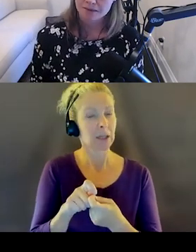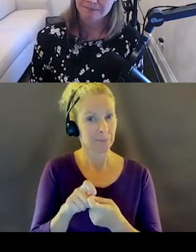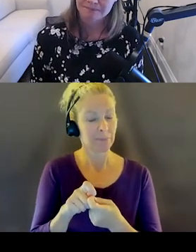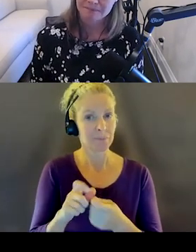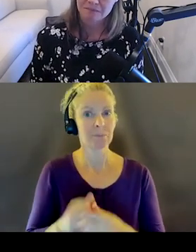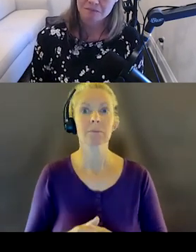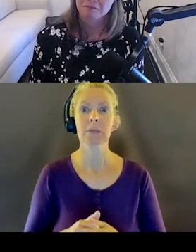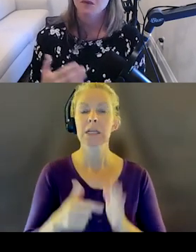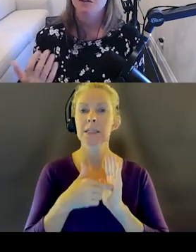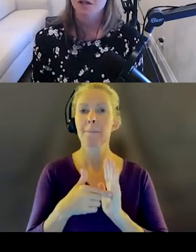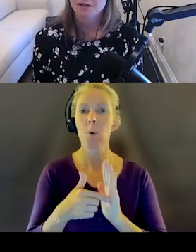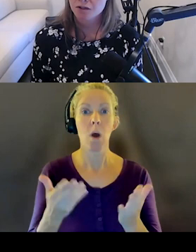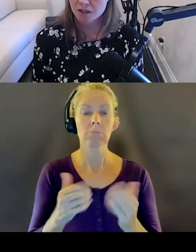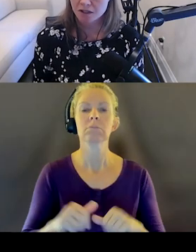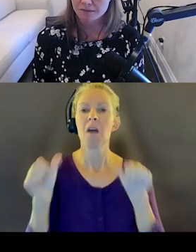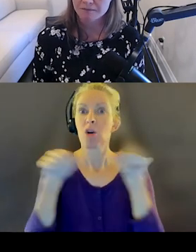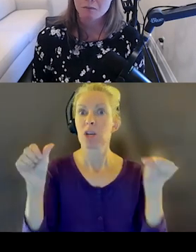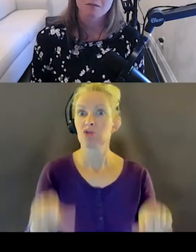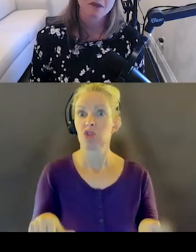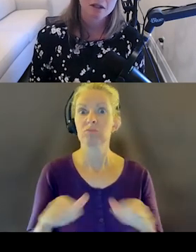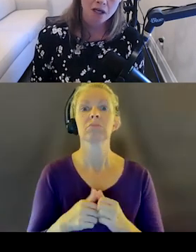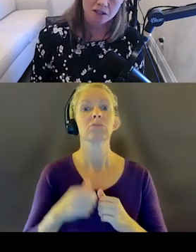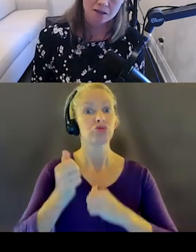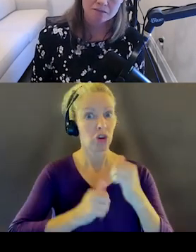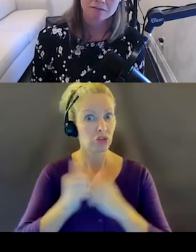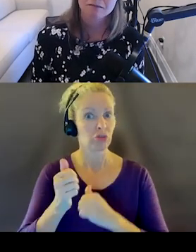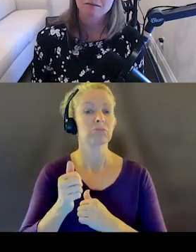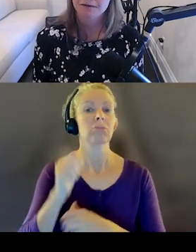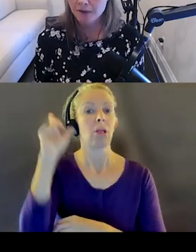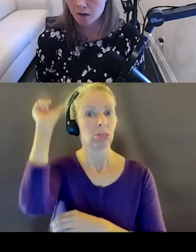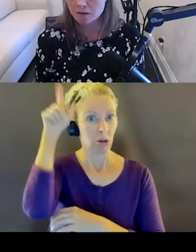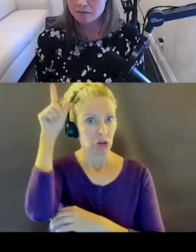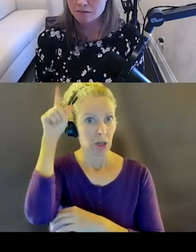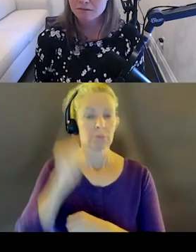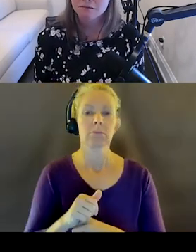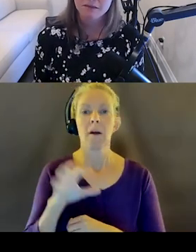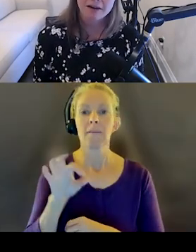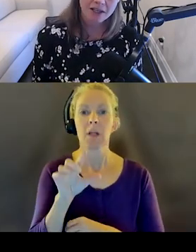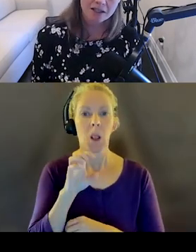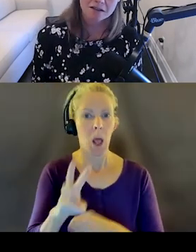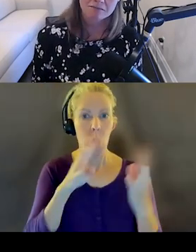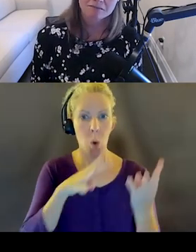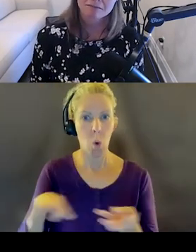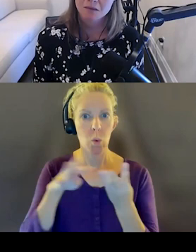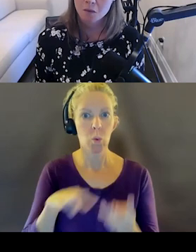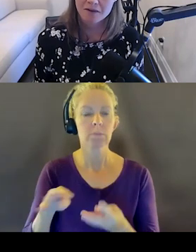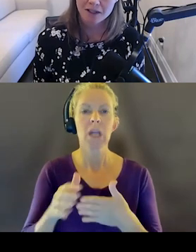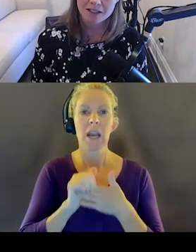architecture. You're in charge of structure, logic, flow, navigation,